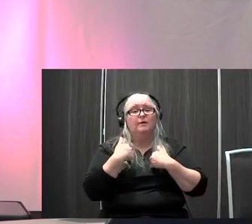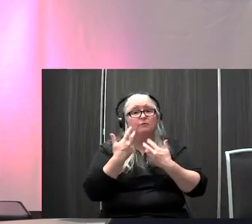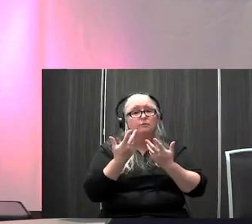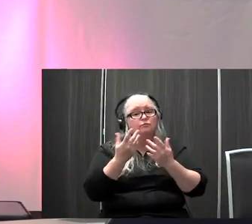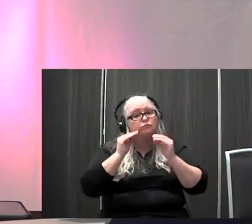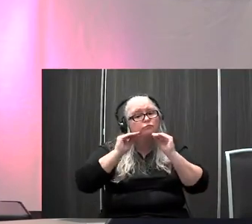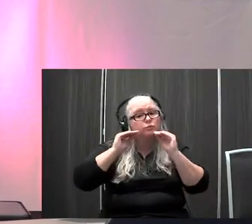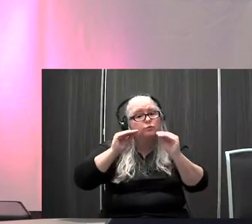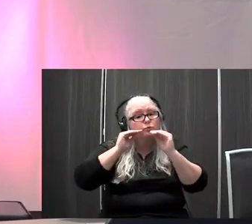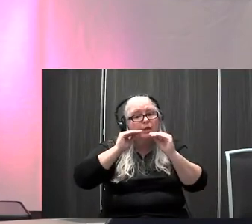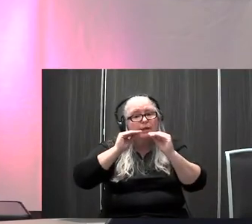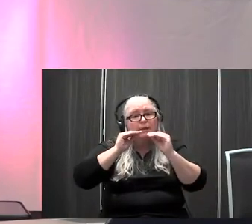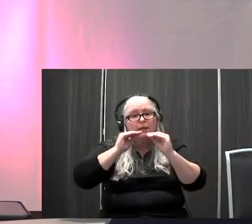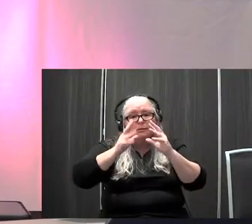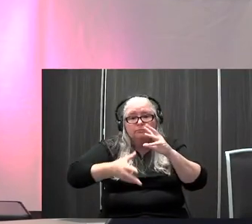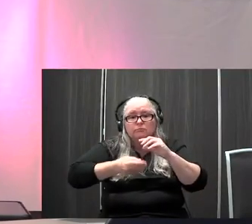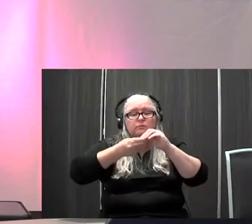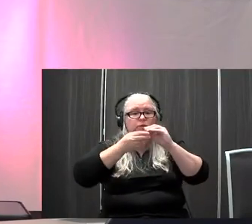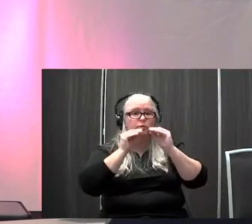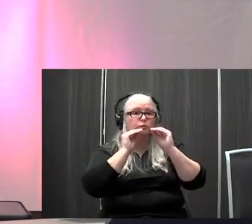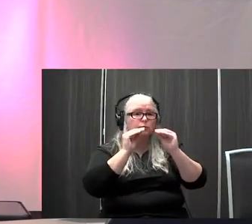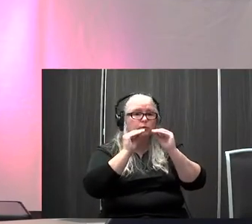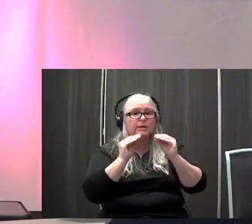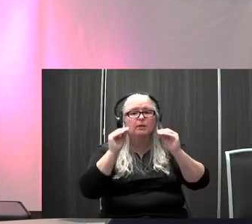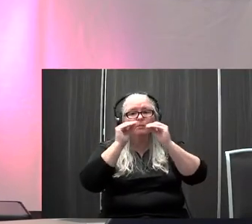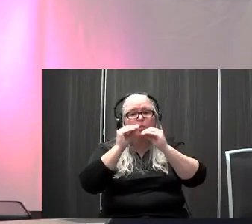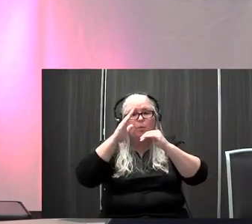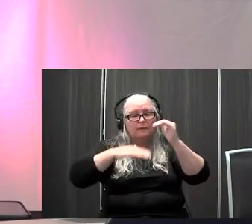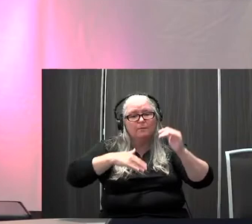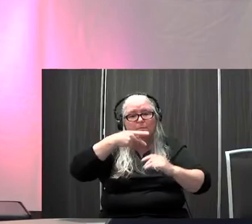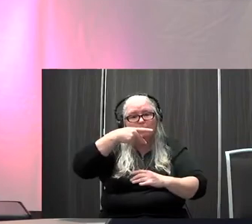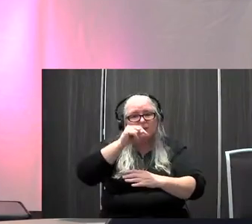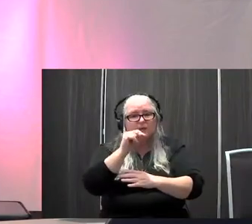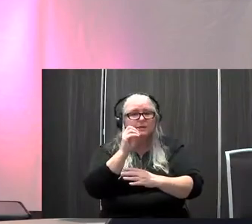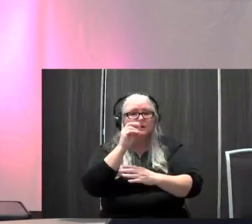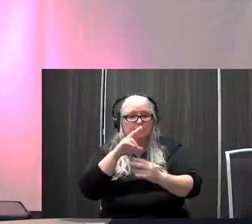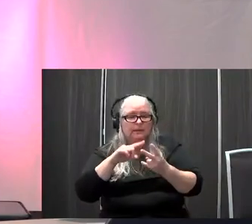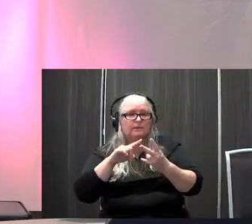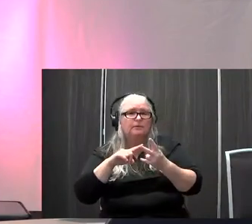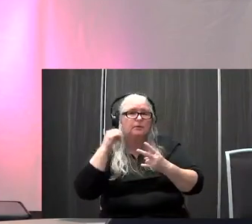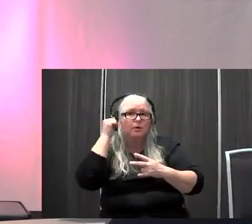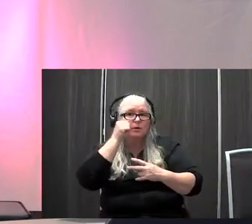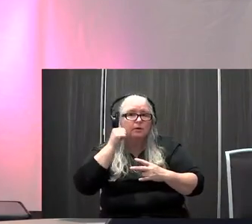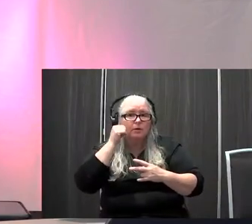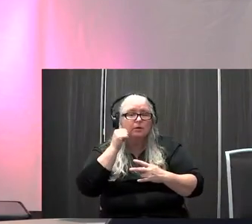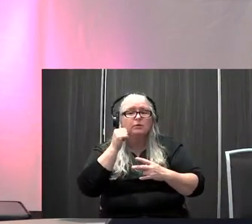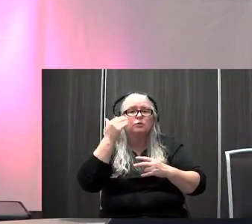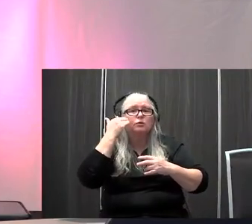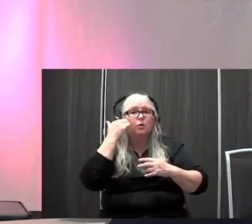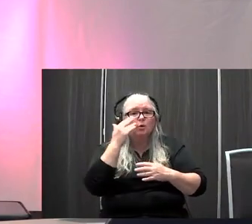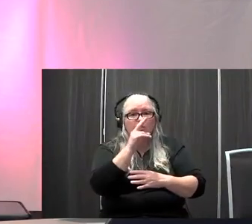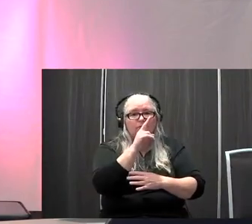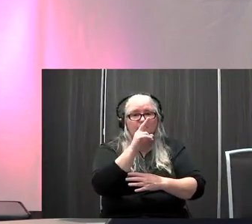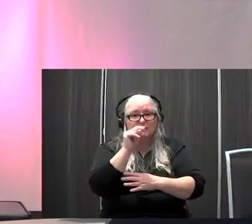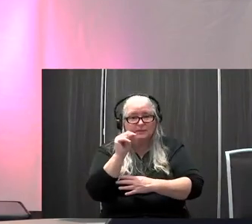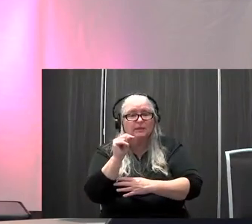more than the typical PT or audiology training to get up to speed on vestibular rehab. So what kind of credentials or what